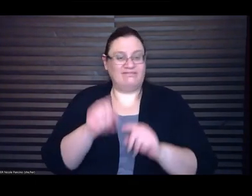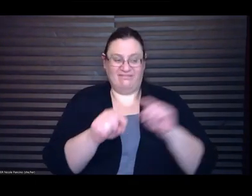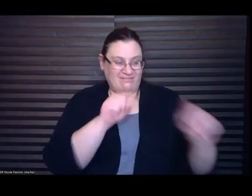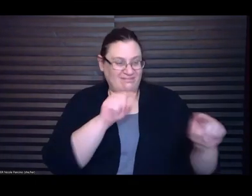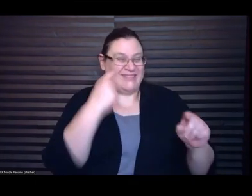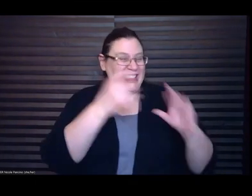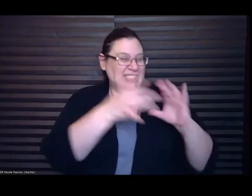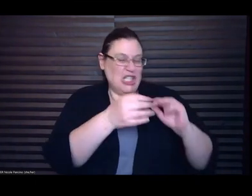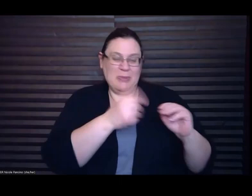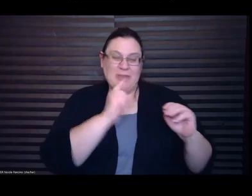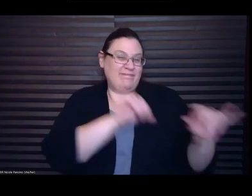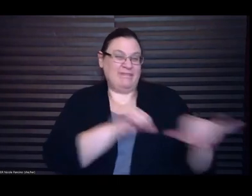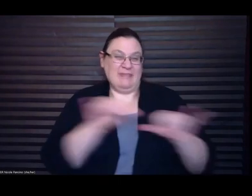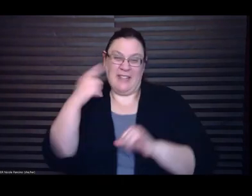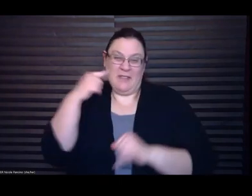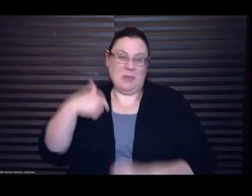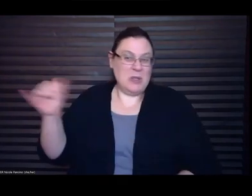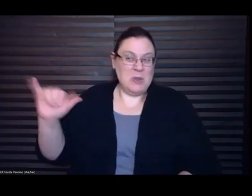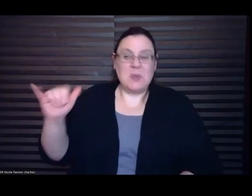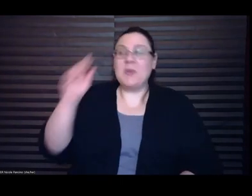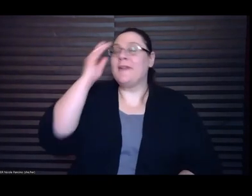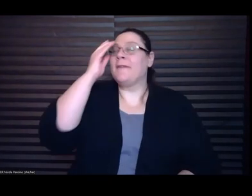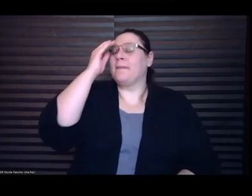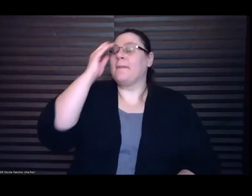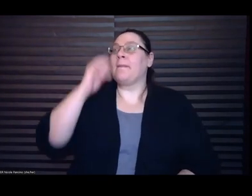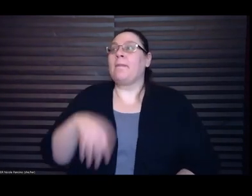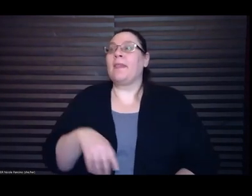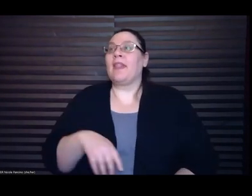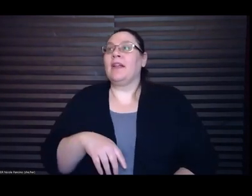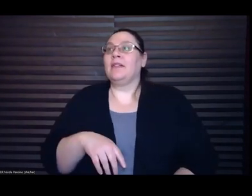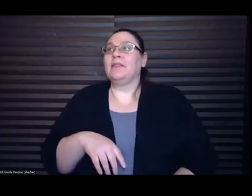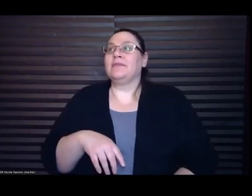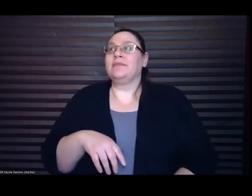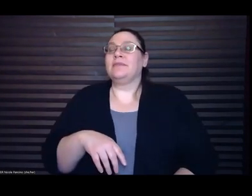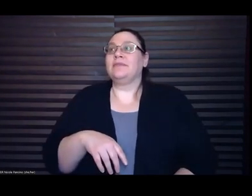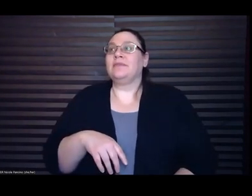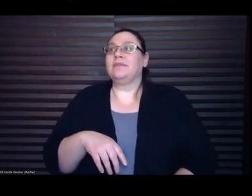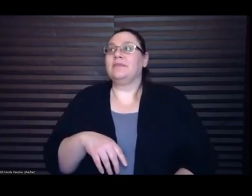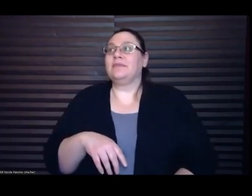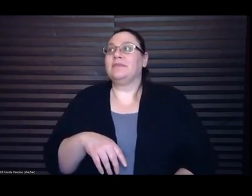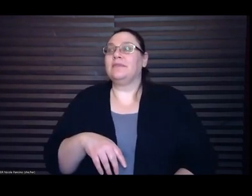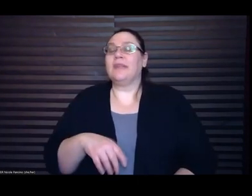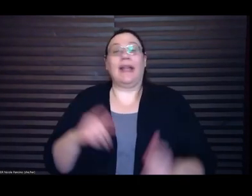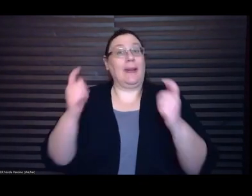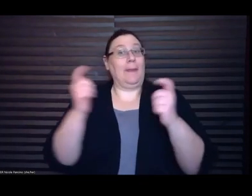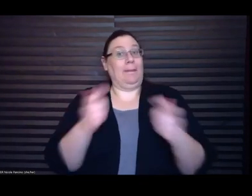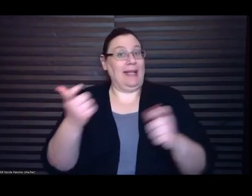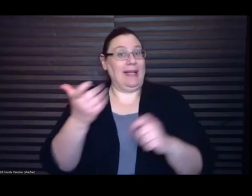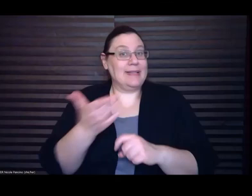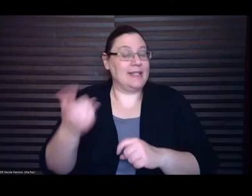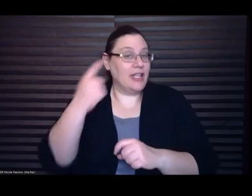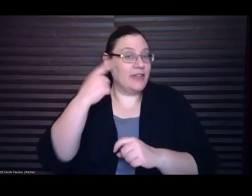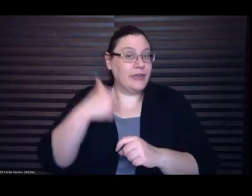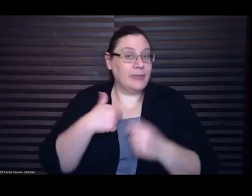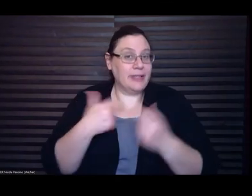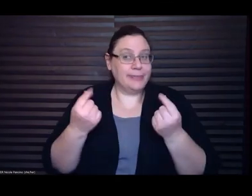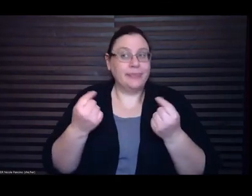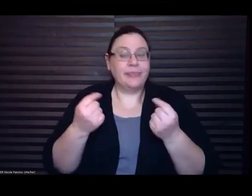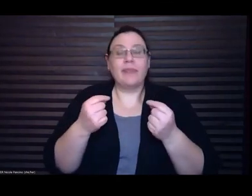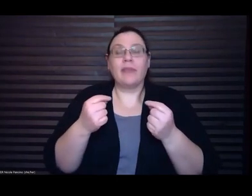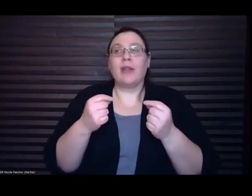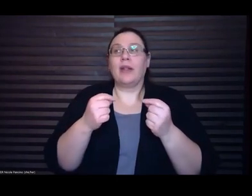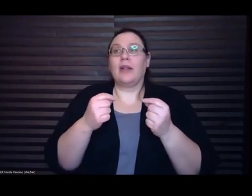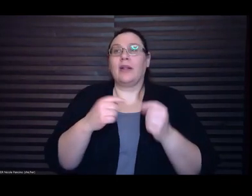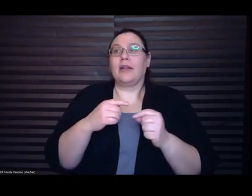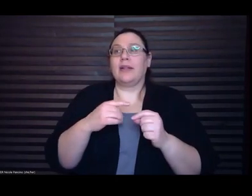biggest thing for me was just this sense that people had faith in